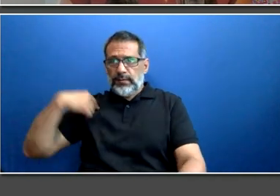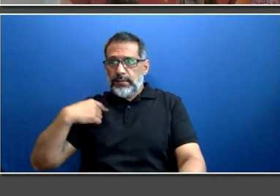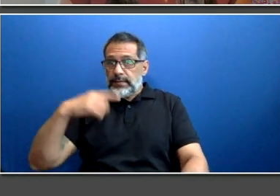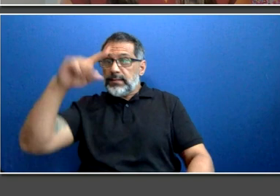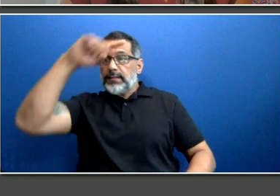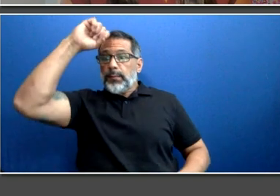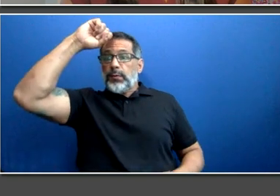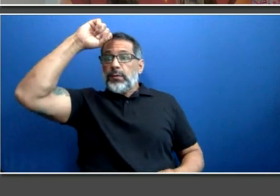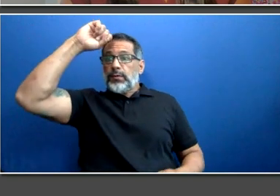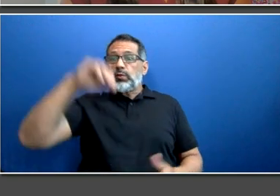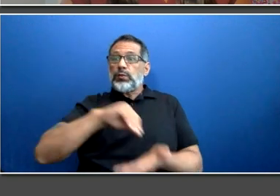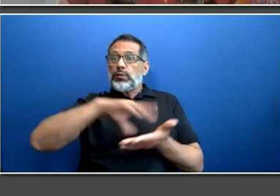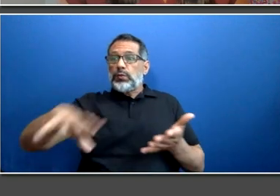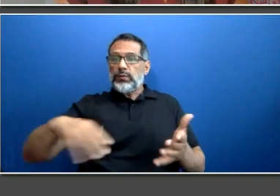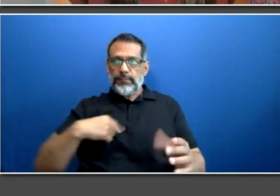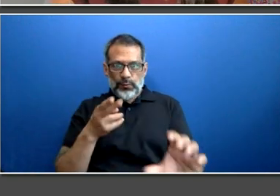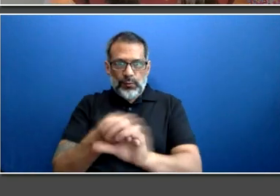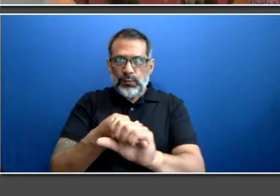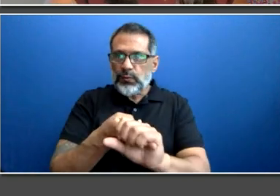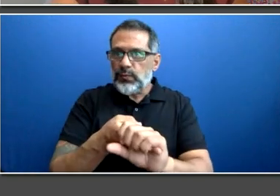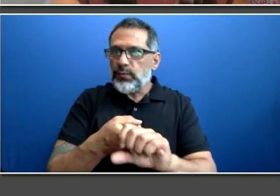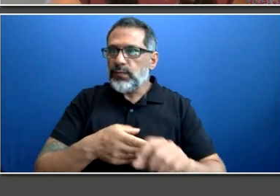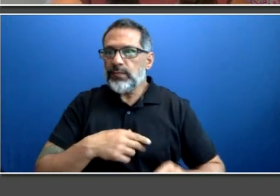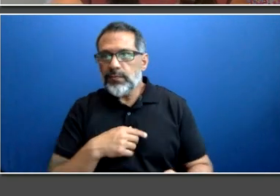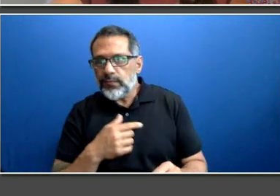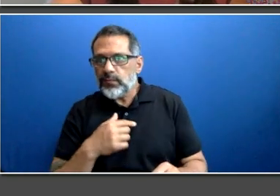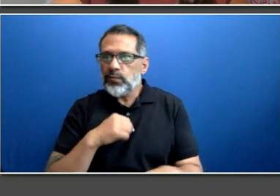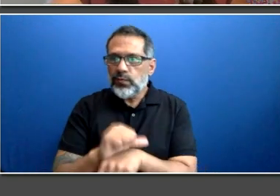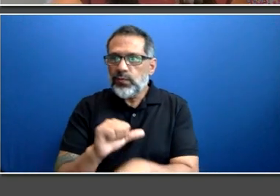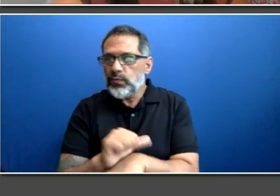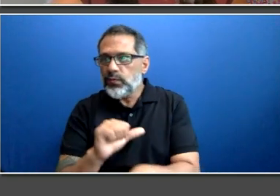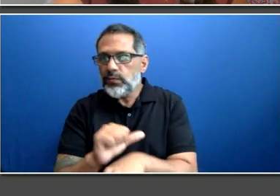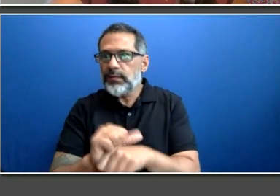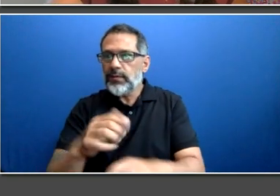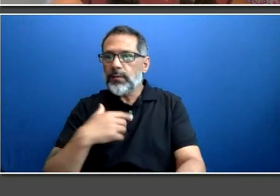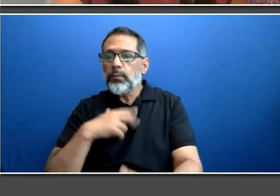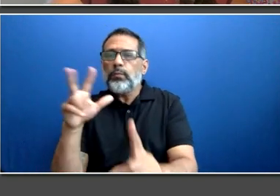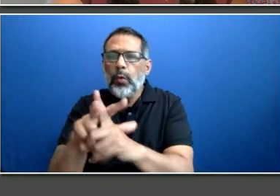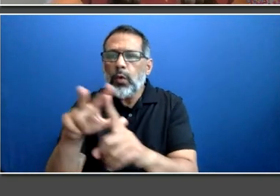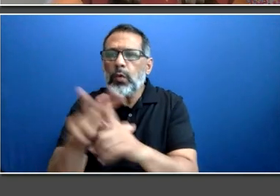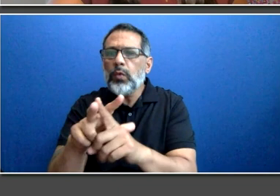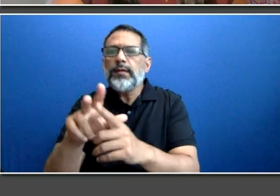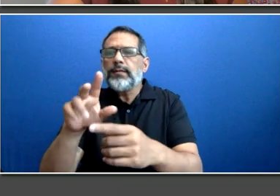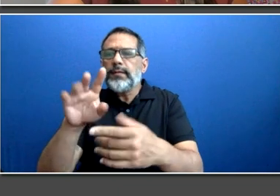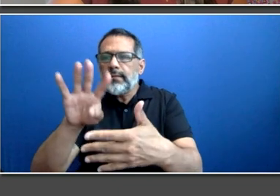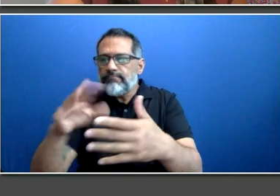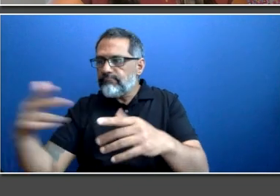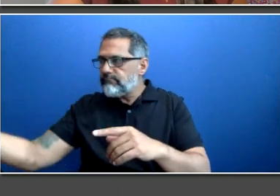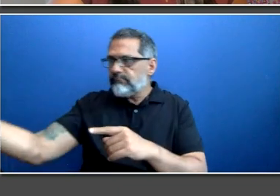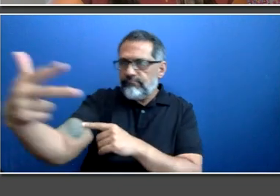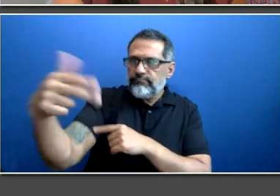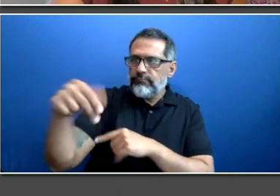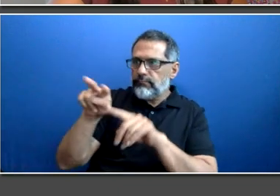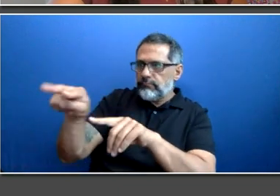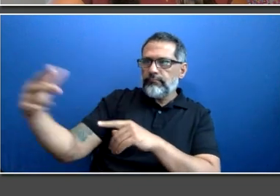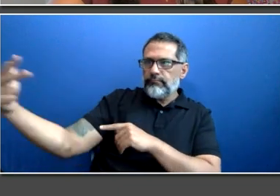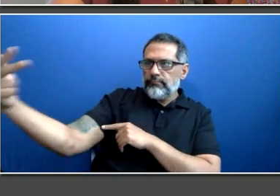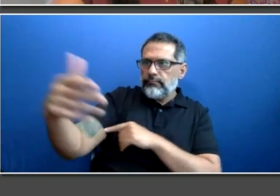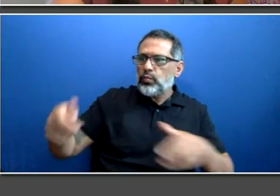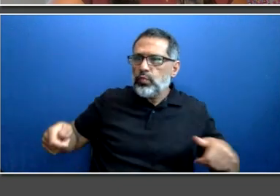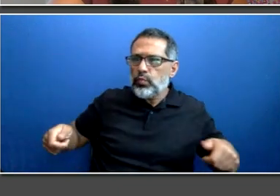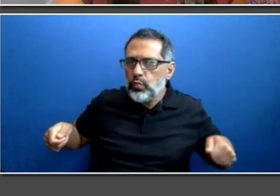door-to-door trips for customers. And after completing my university degree, I was hired on as a temporary